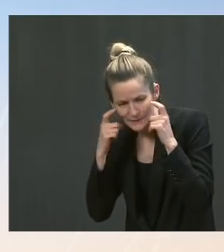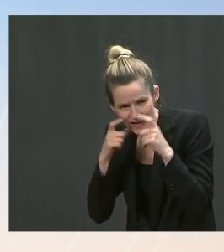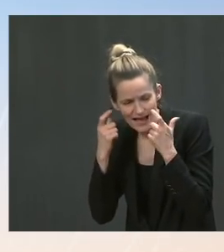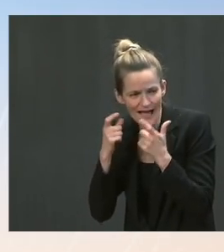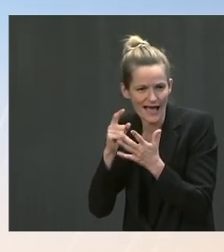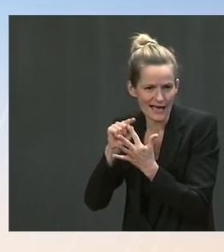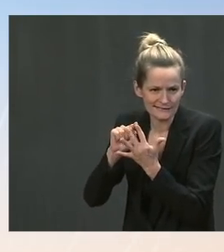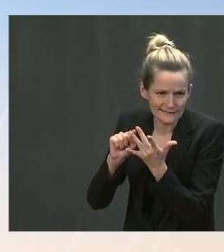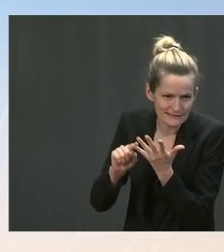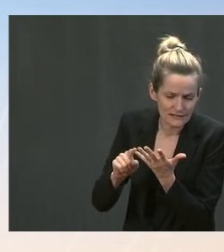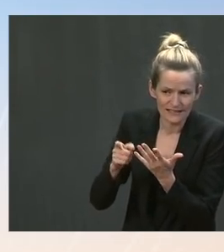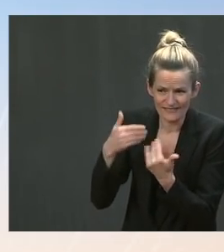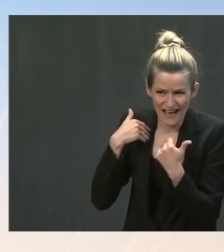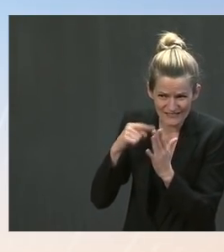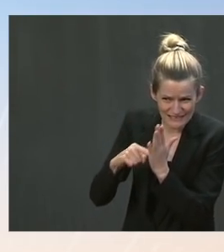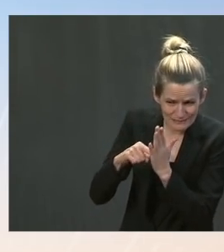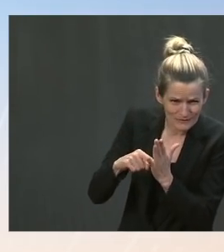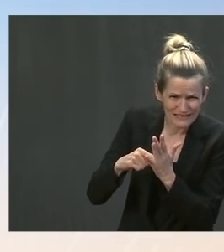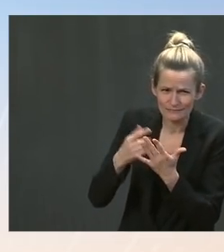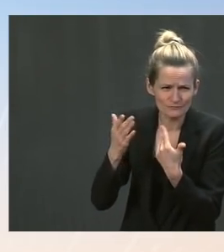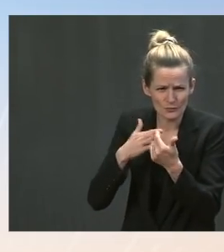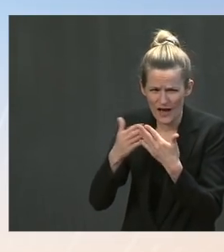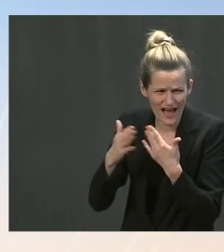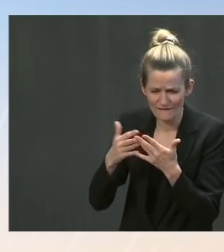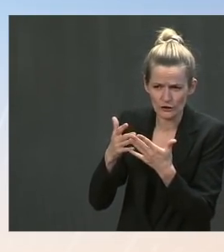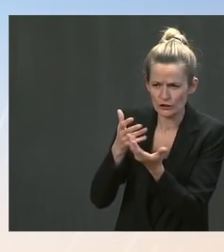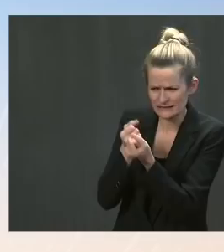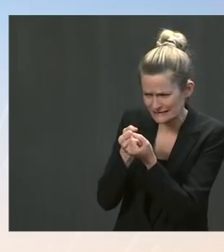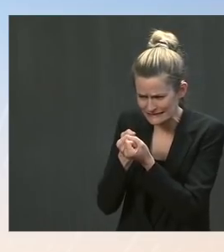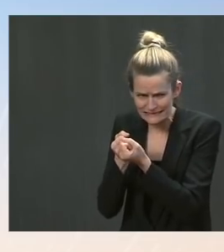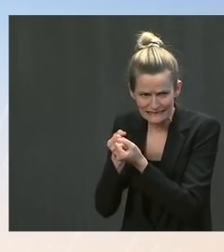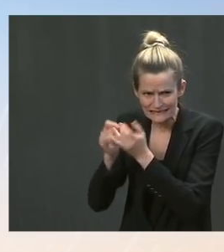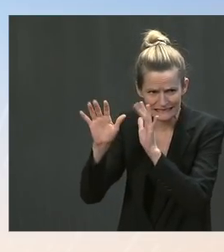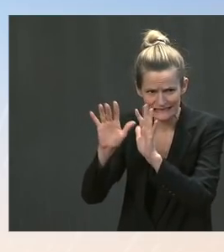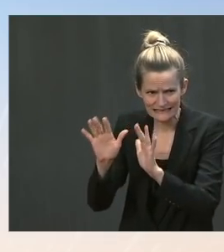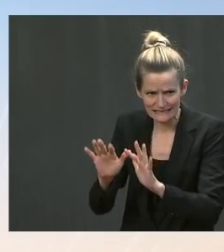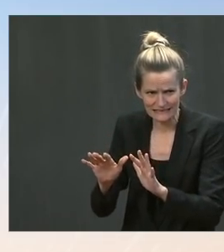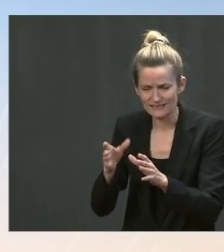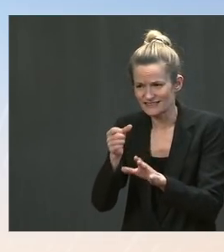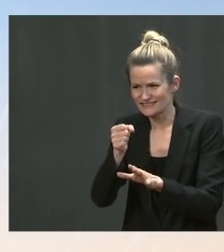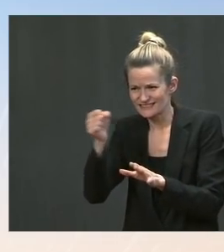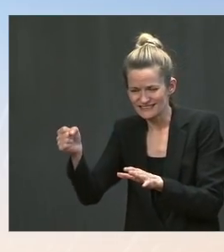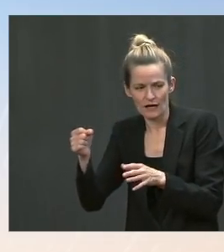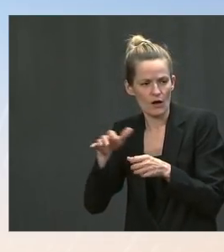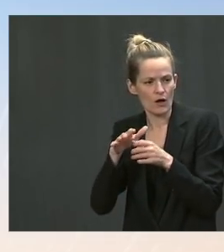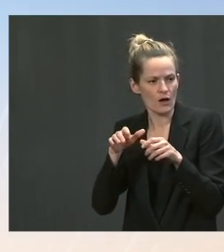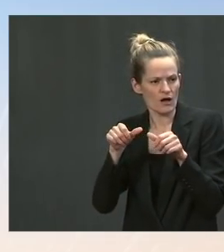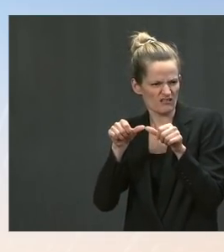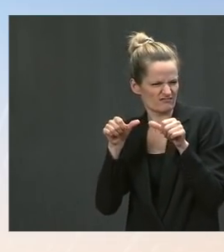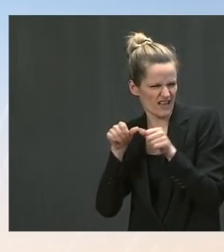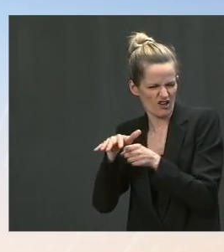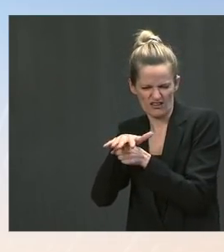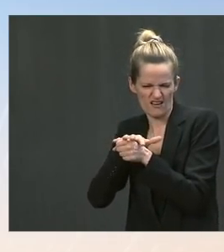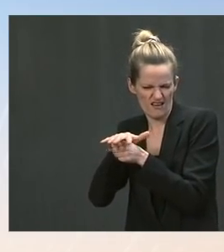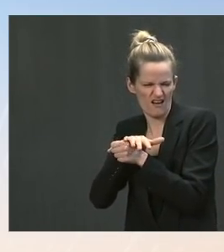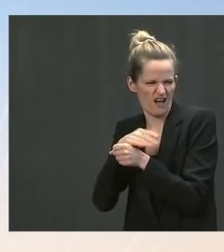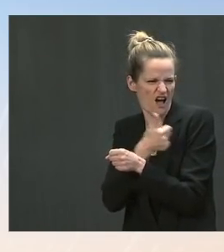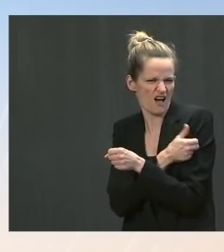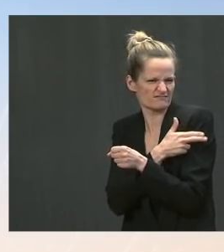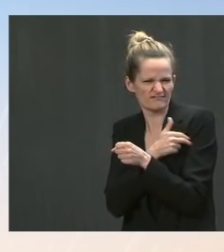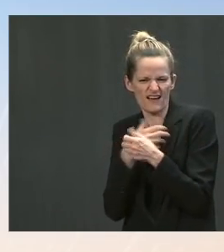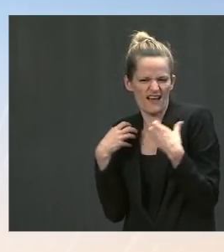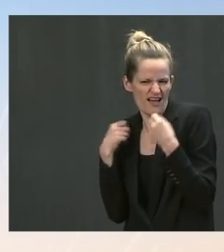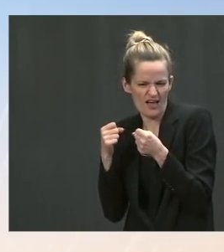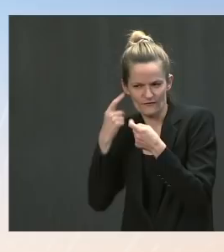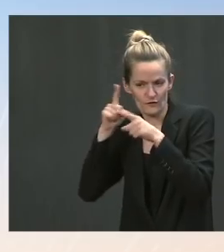of illness, they are referred to local health systems for proper, appropriate testing. So, that is part of what our — as a